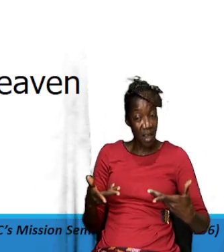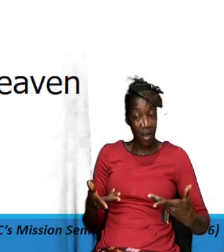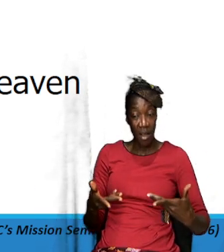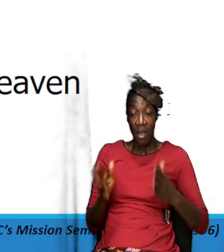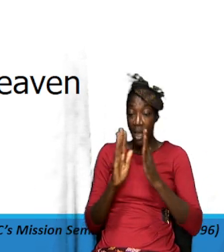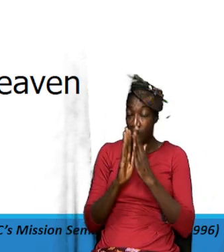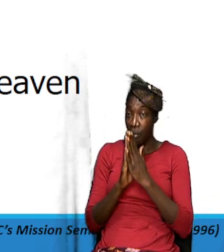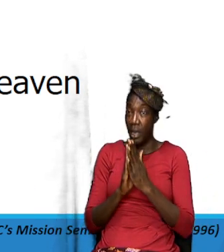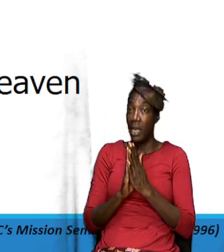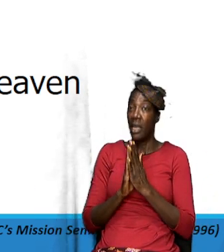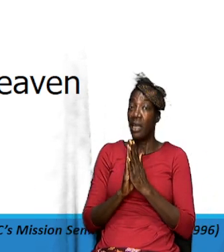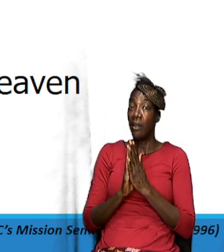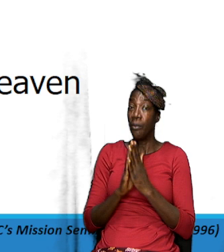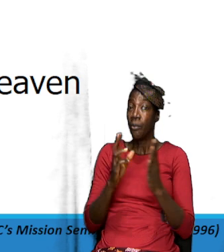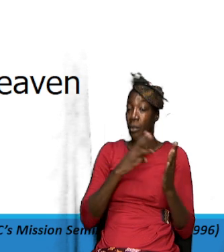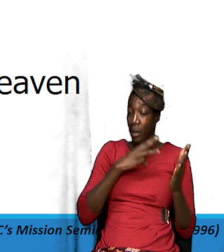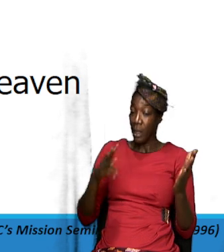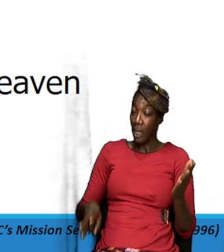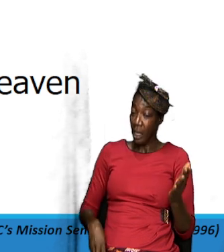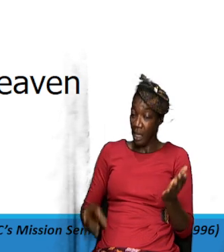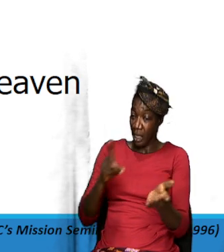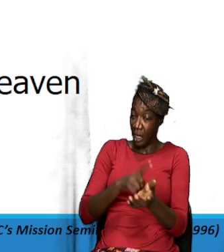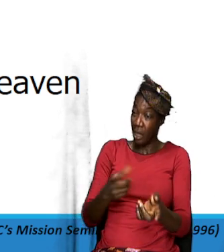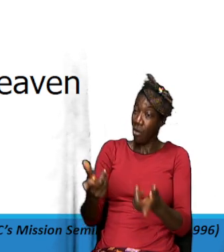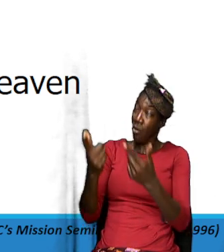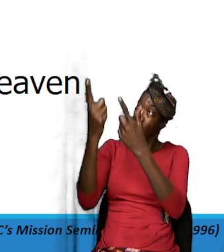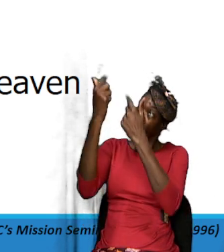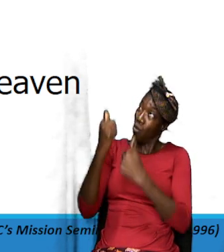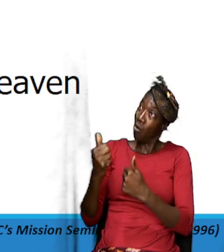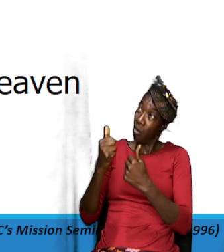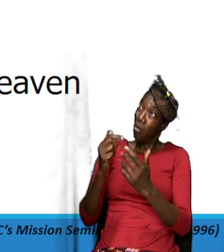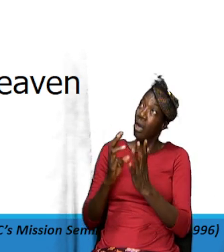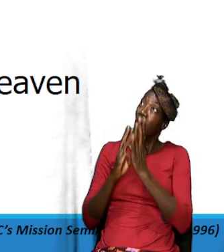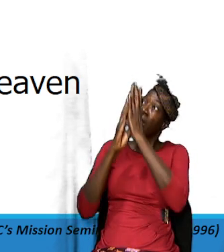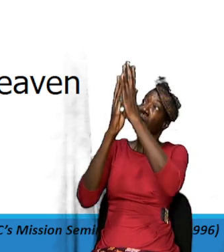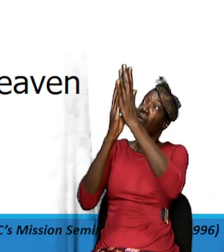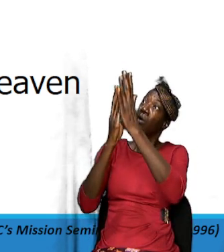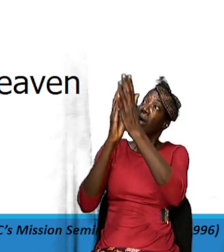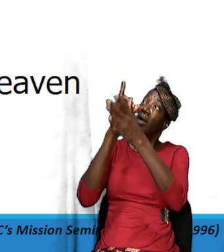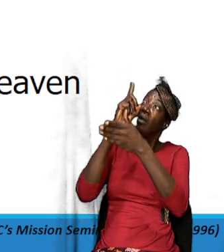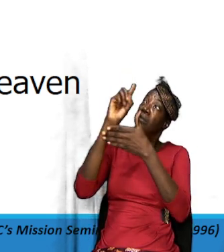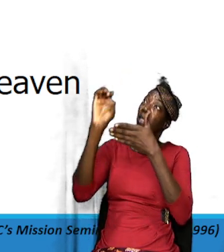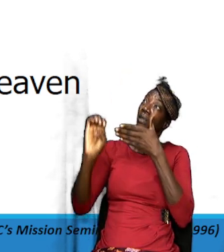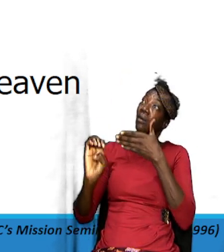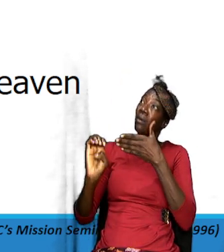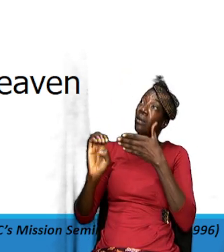thy kingdom come thy will be done you know